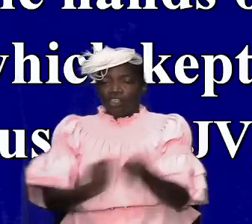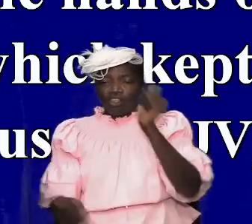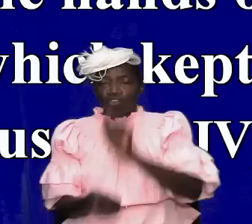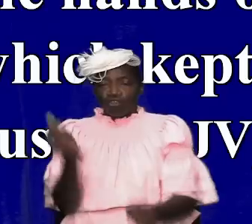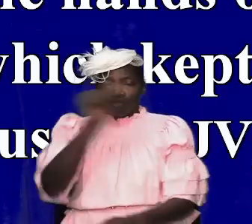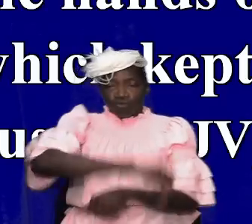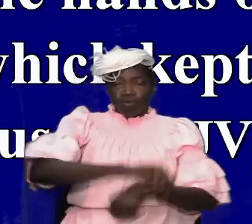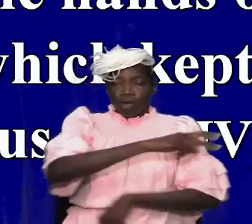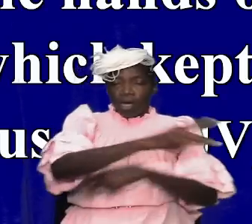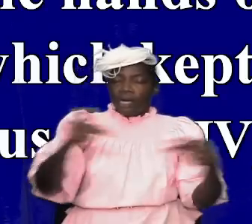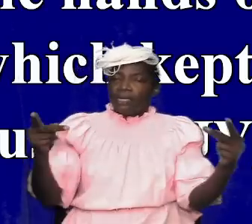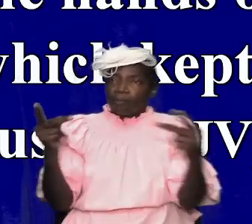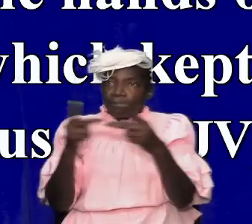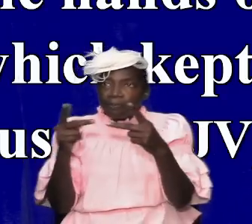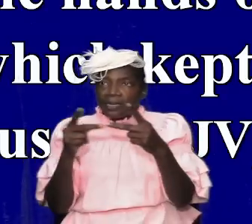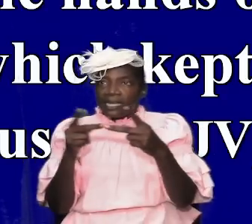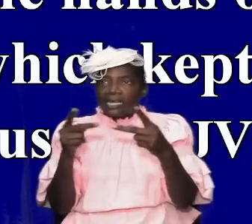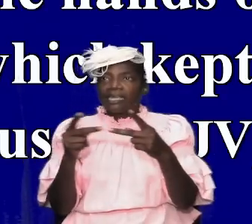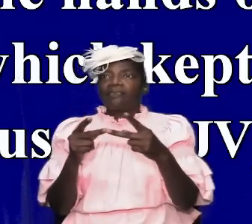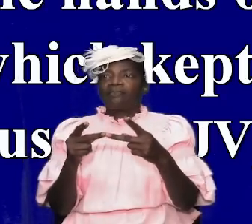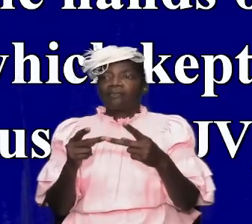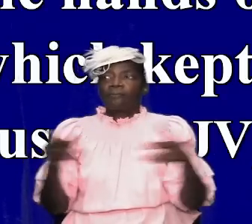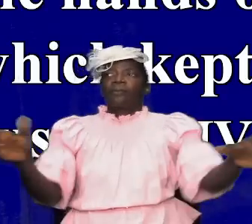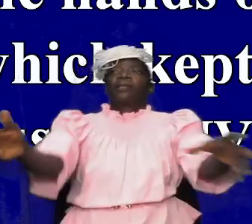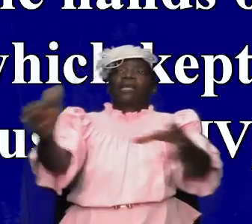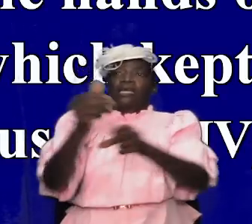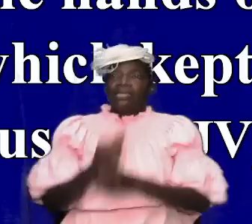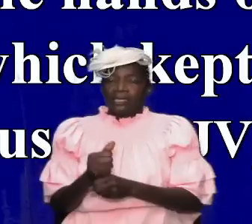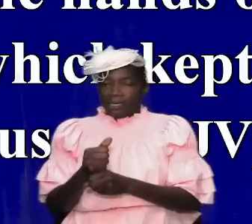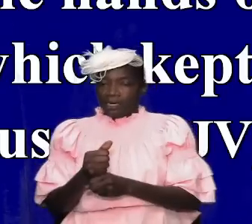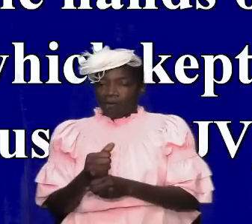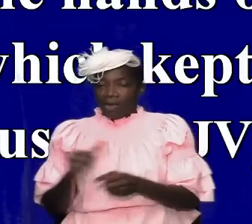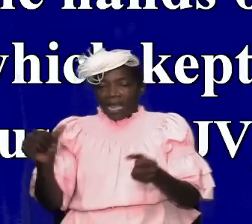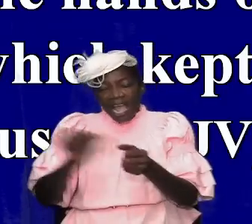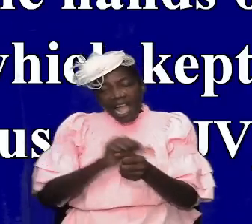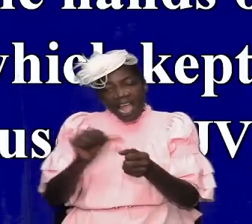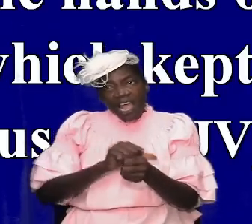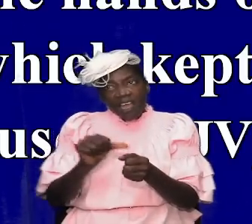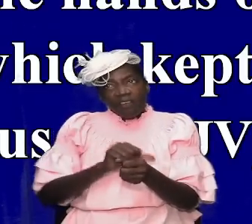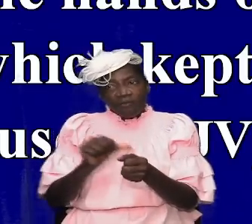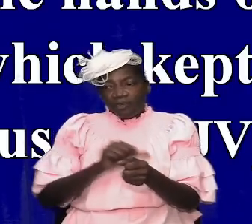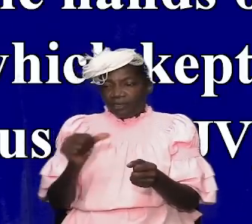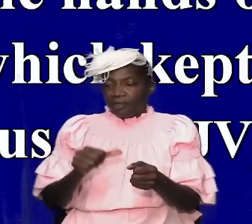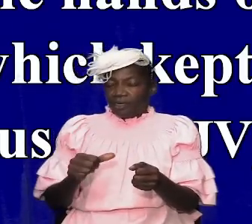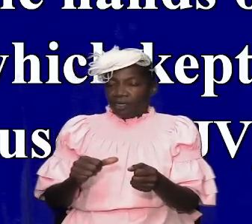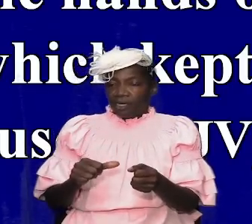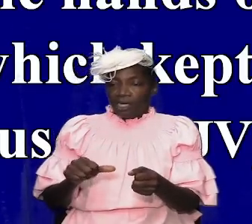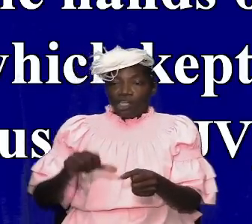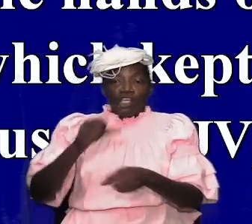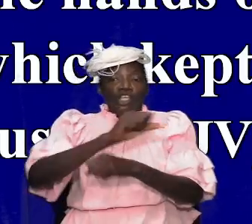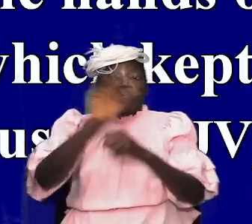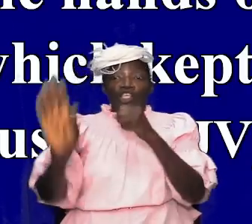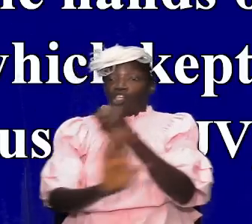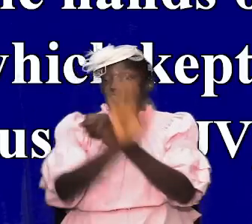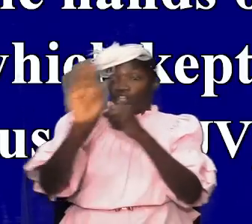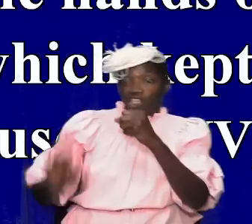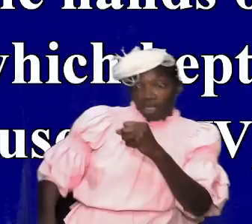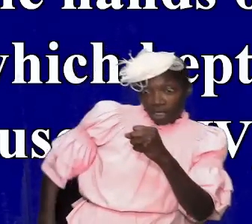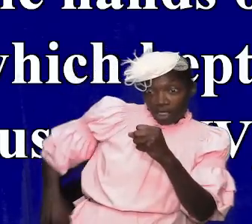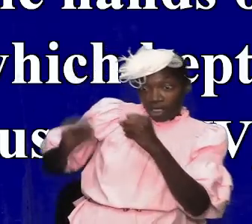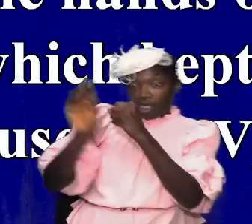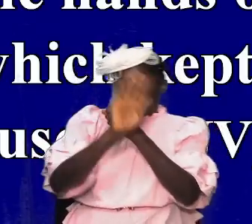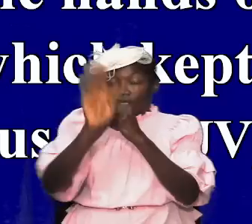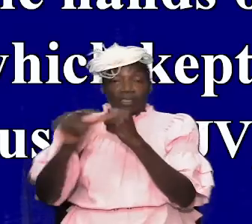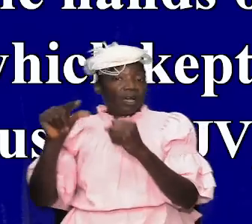yes and took away all the shields of gold that king solomon